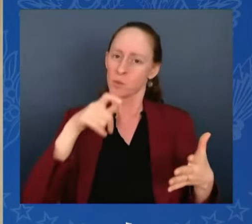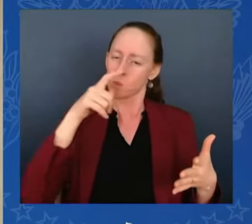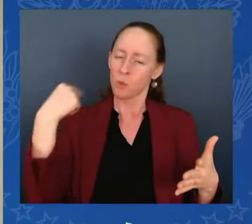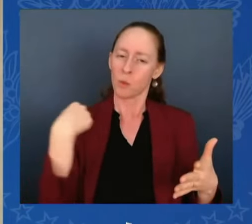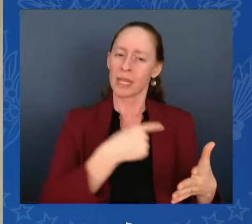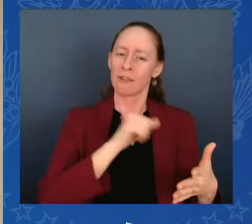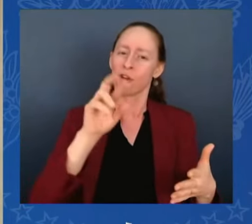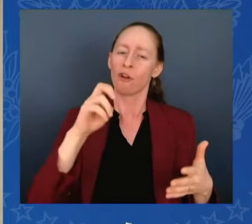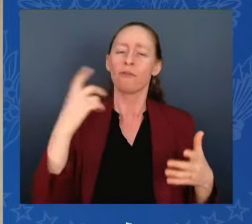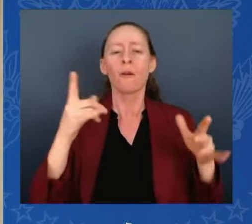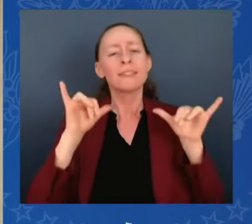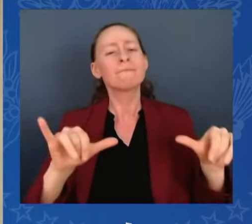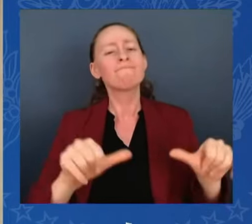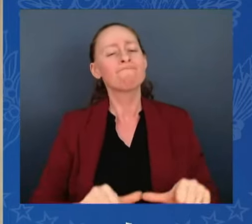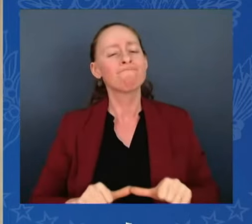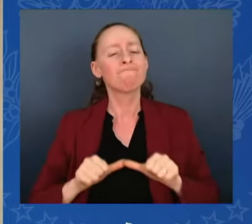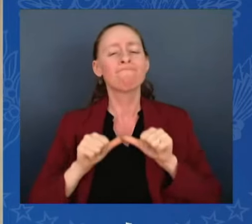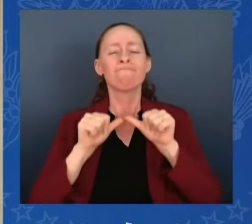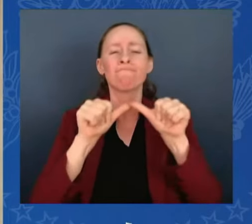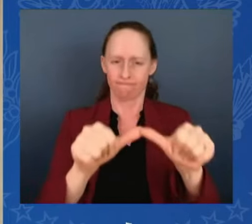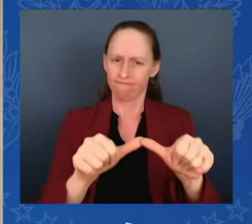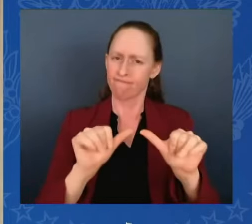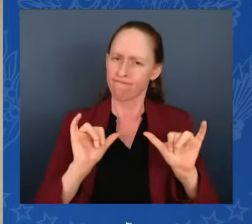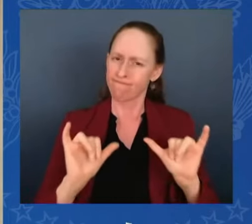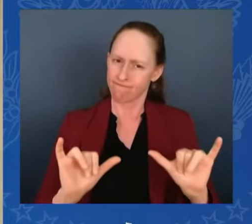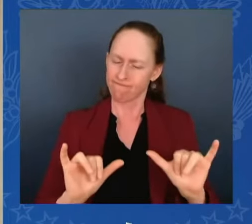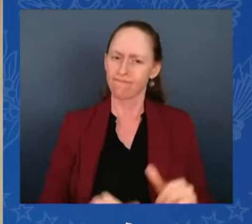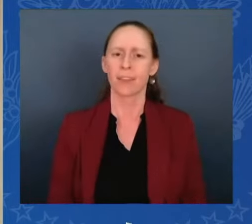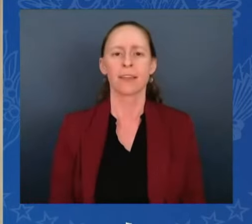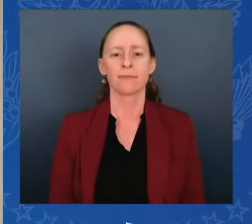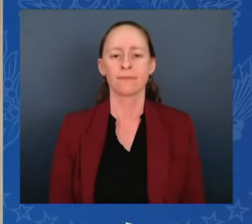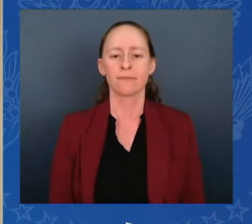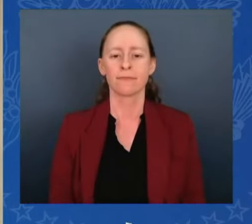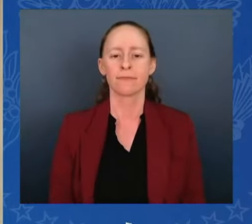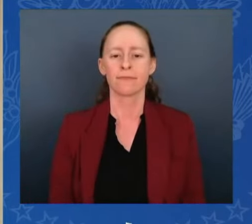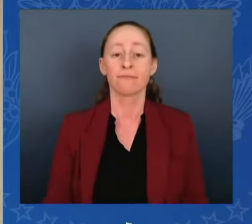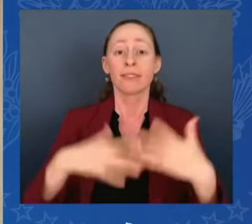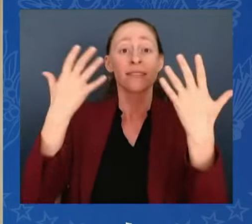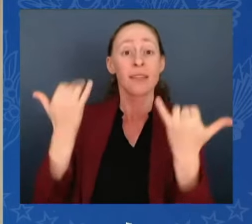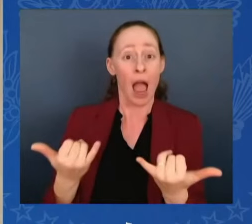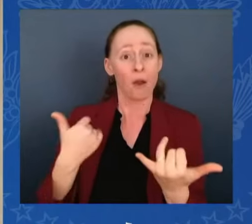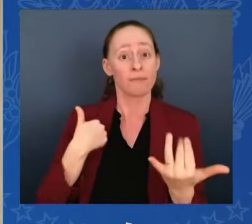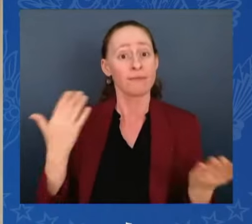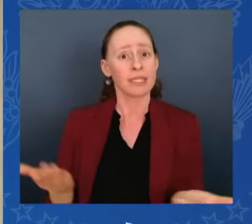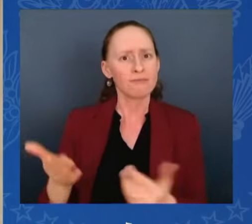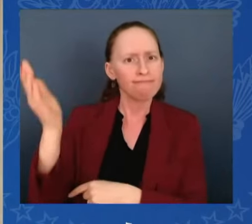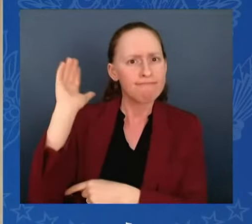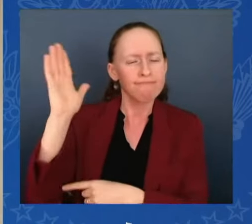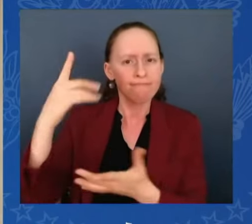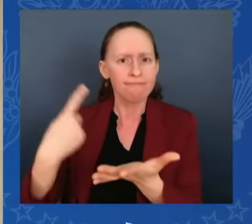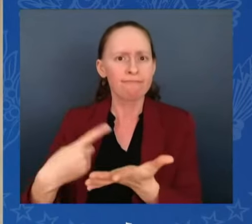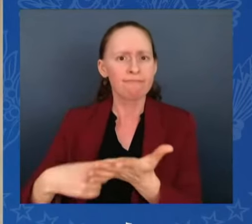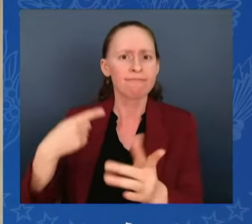I want to give an update on my efforts to end the crisis in Gaza. For the past several months, my